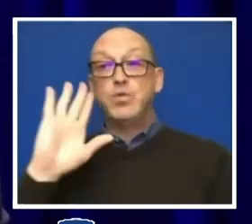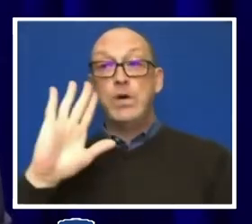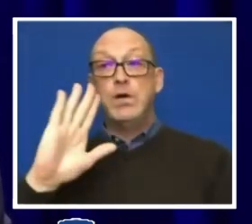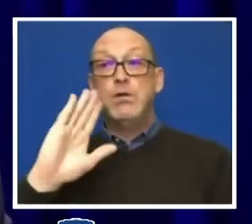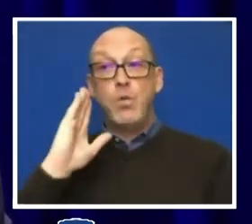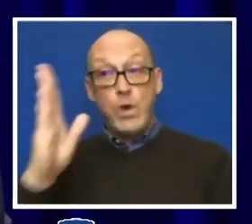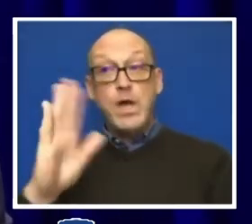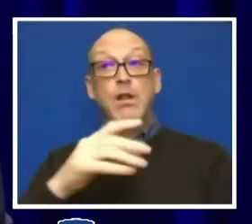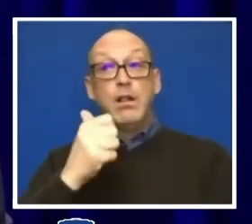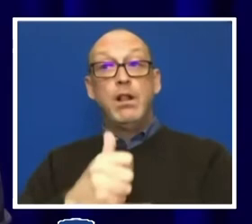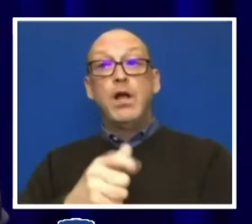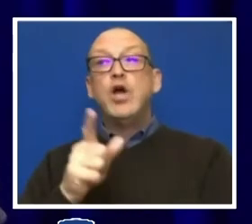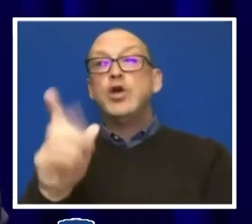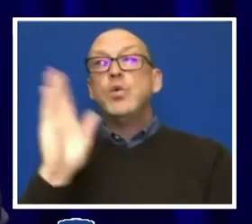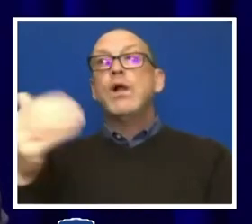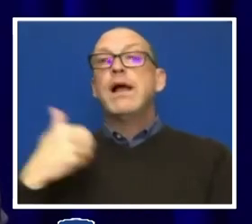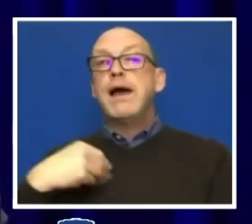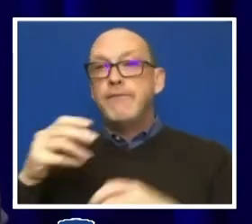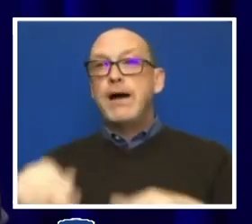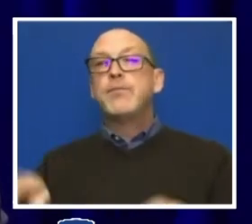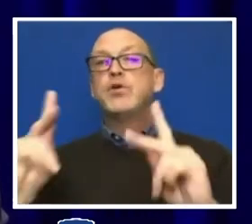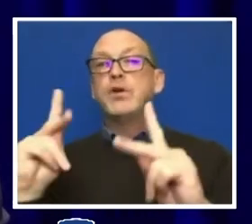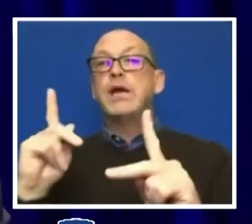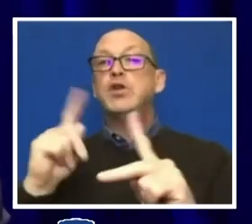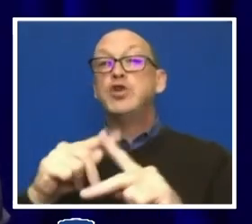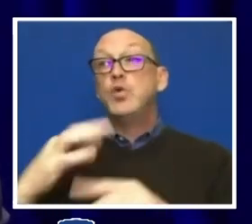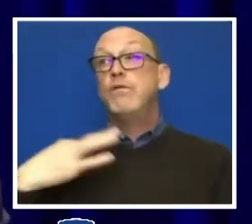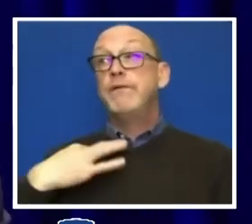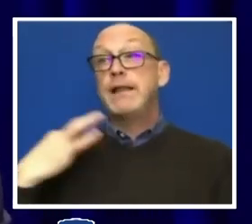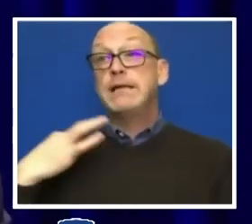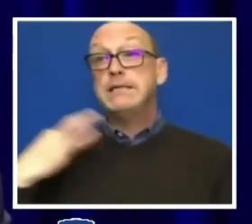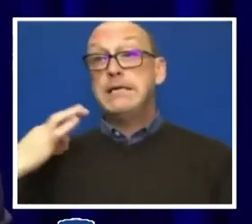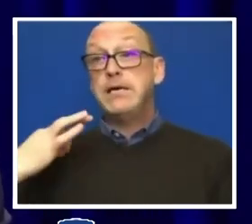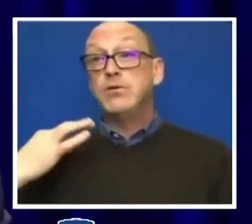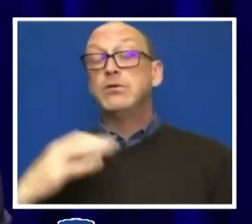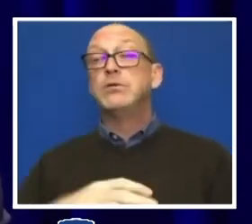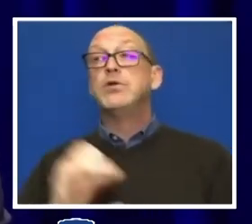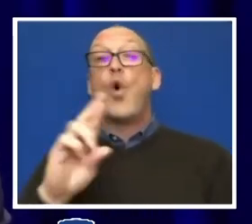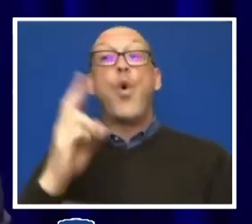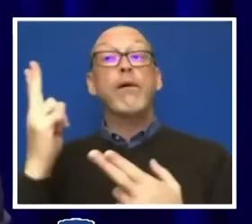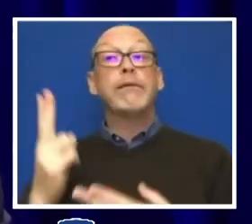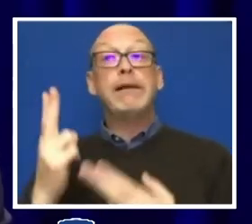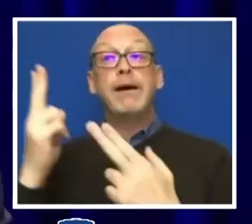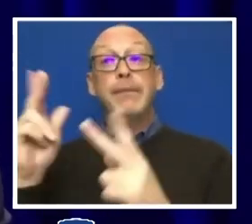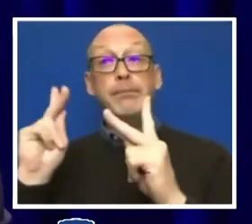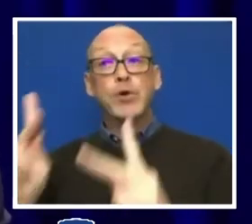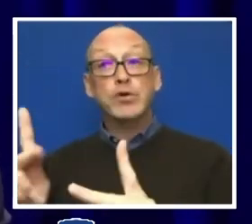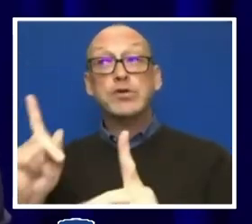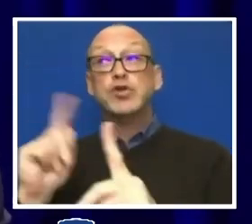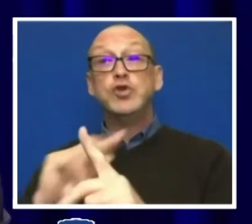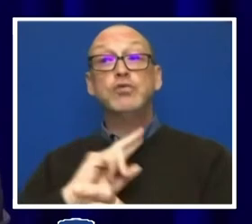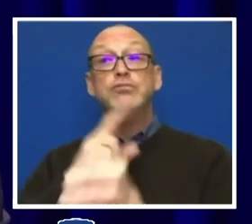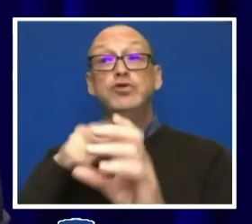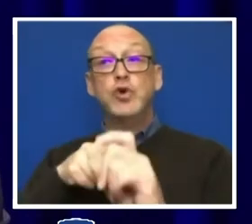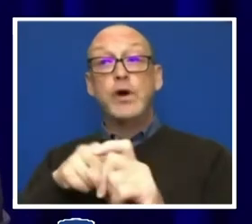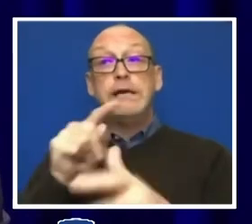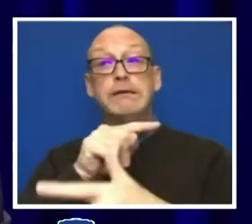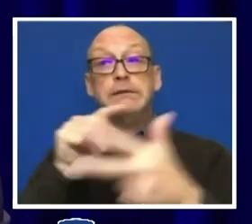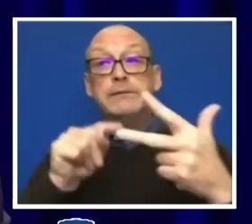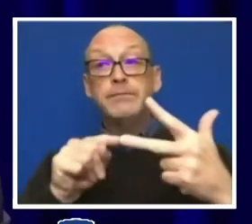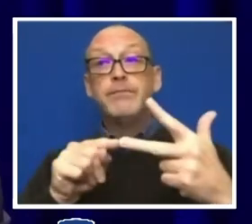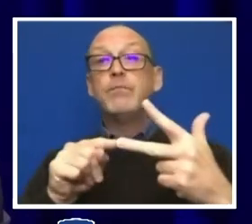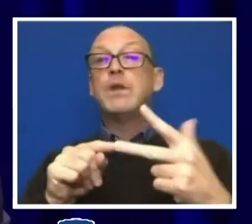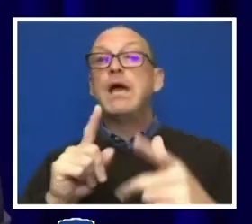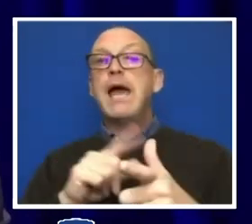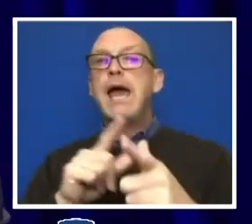again, have the opportunity to volunteer or nominate someone to participate and just watch